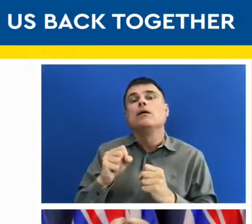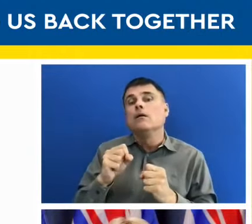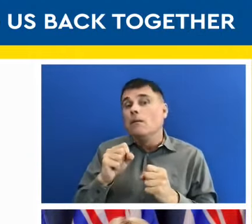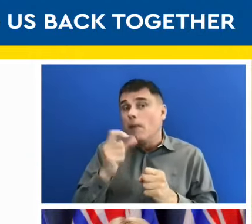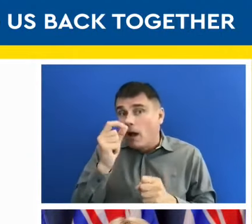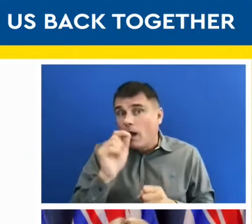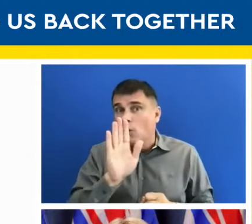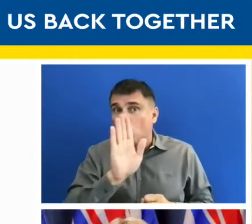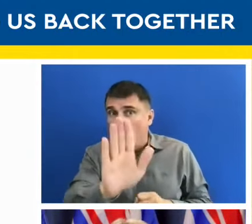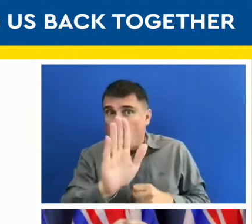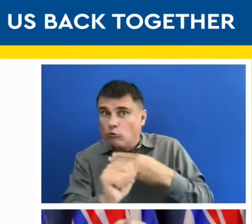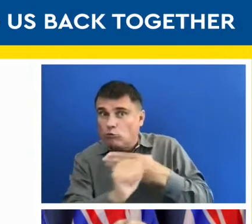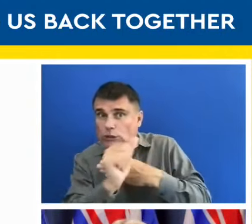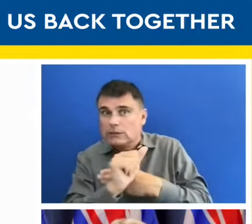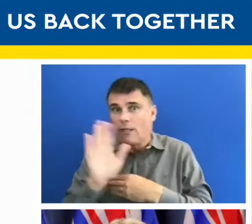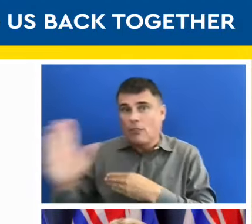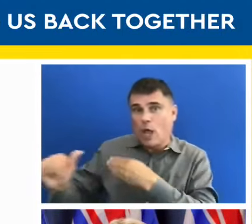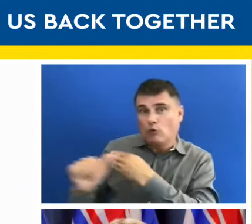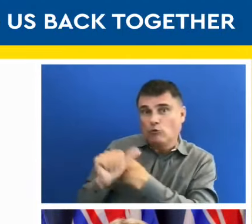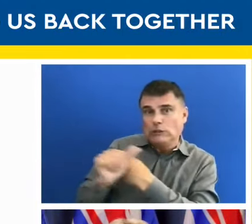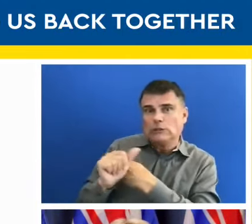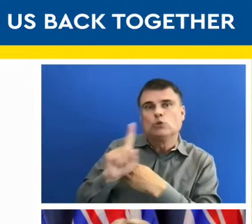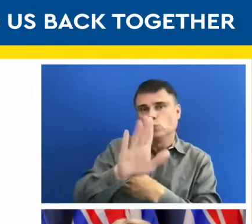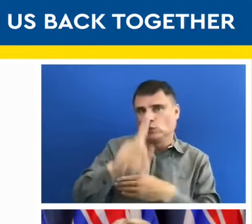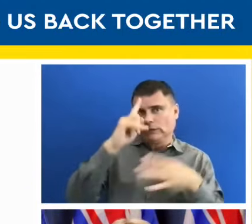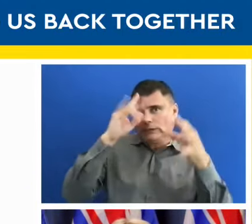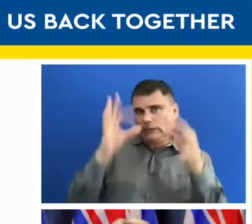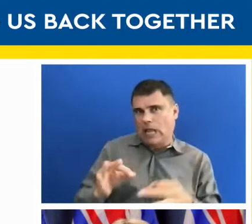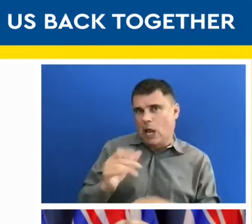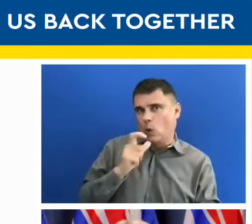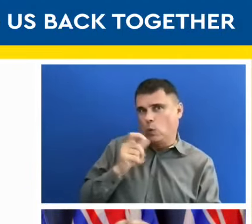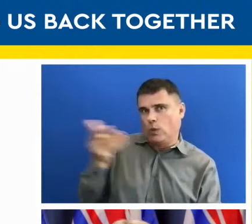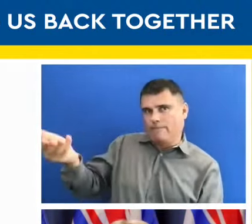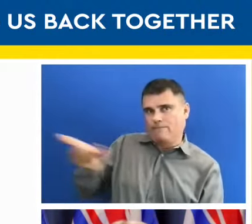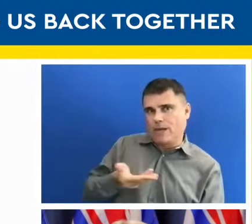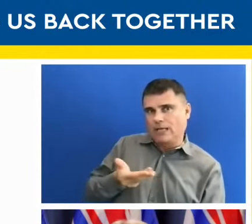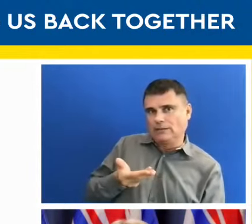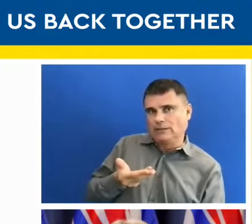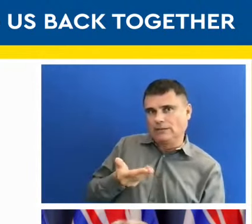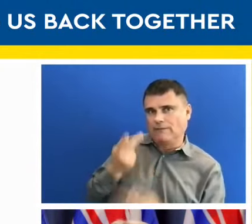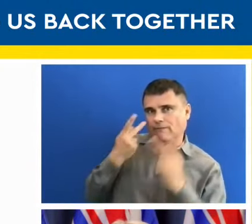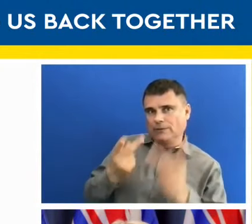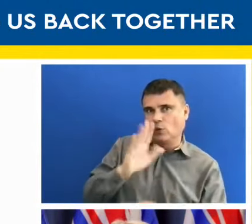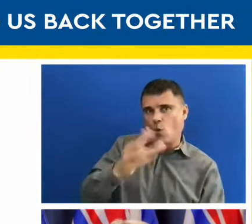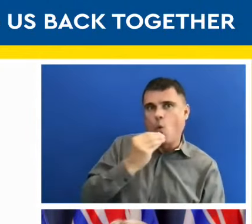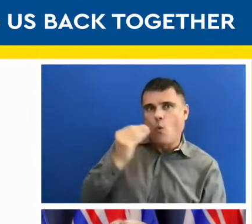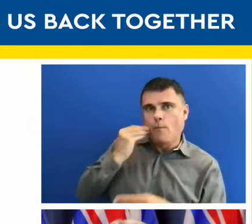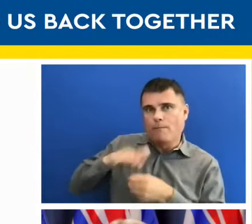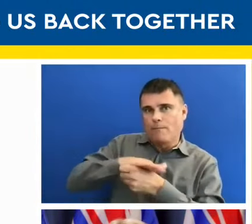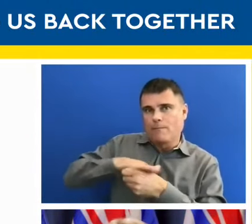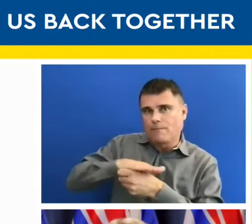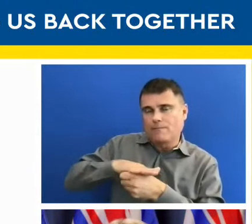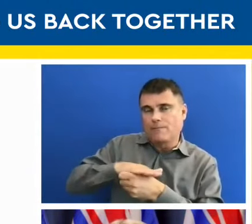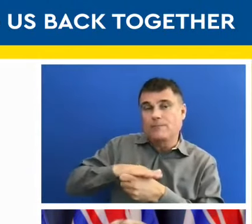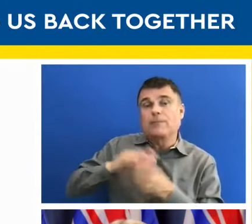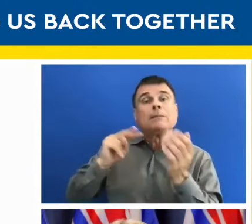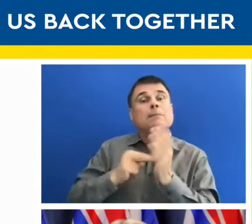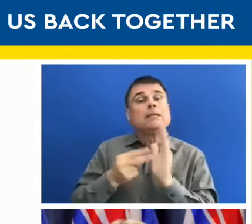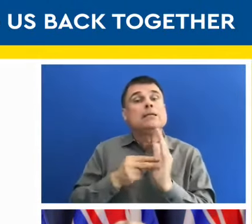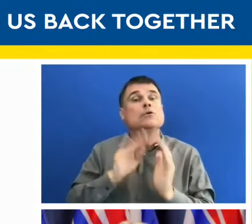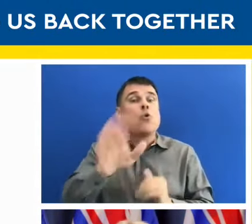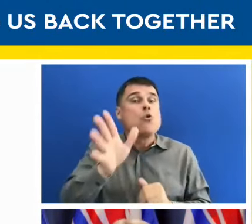us to decide who we have in our home now. So this is the time where yes, if your grandparents and aunties are